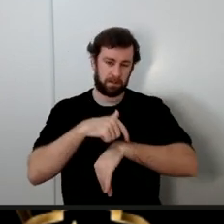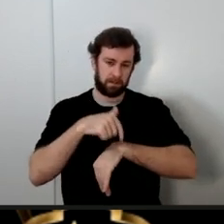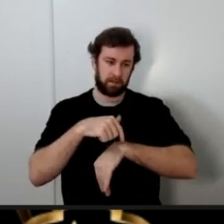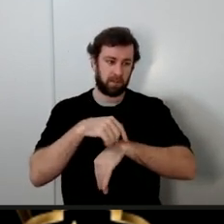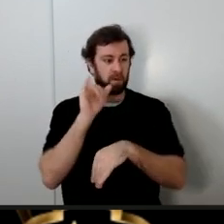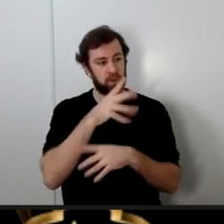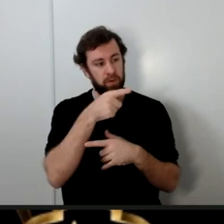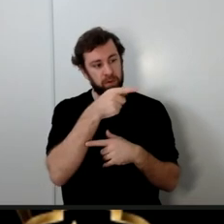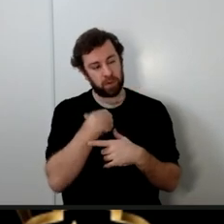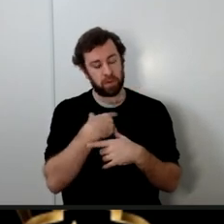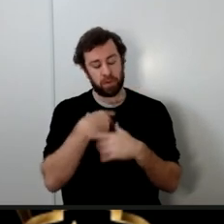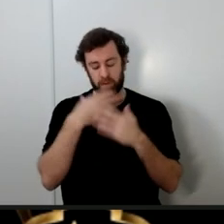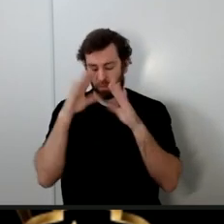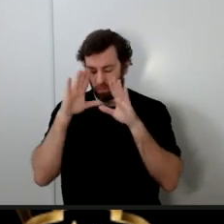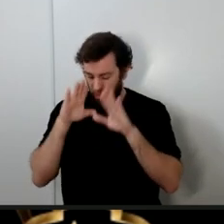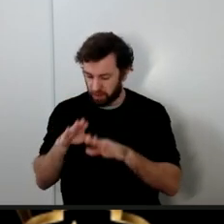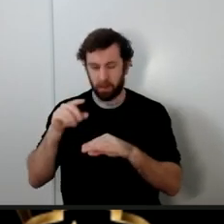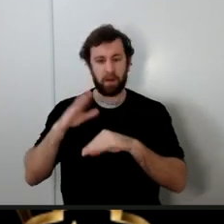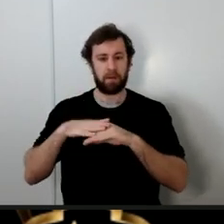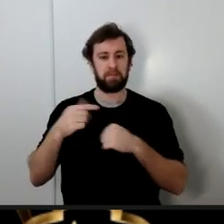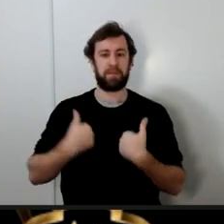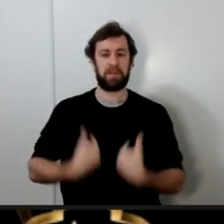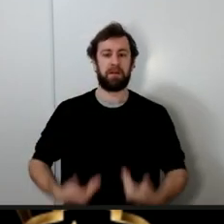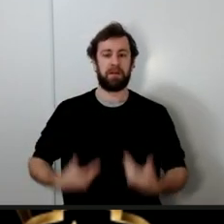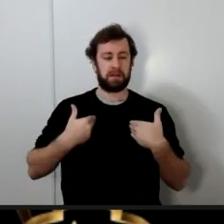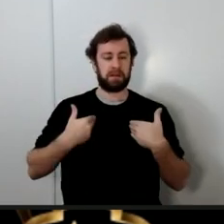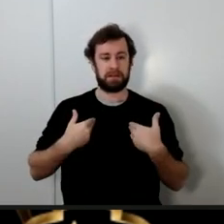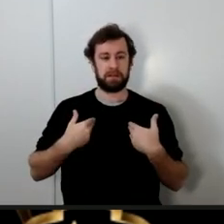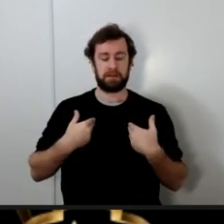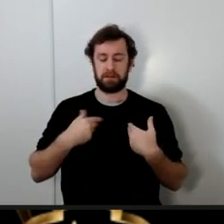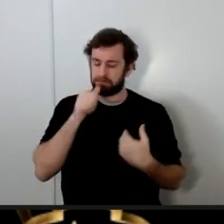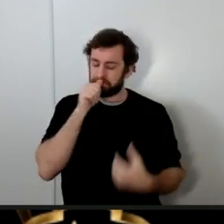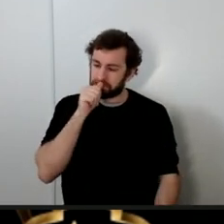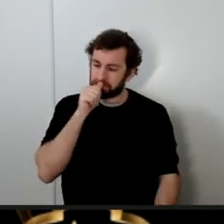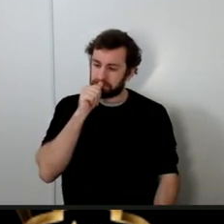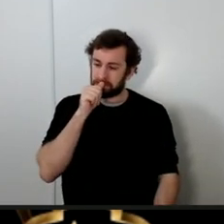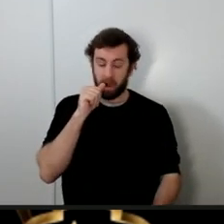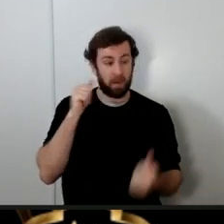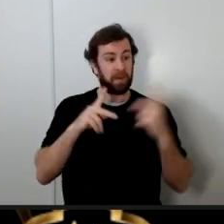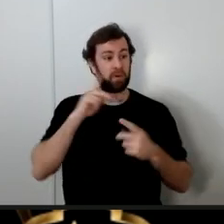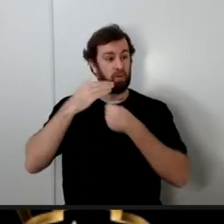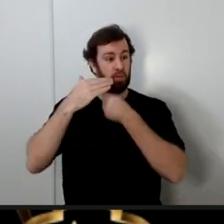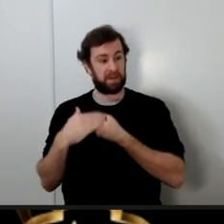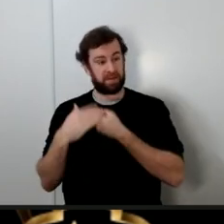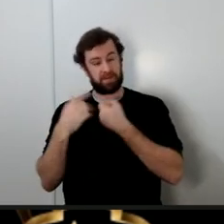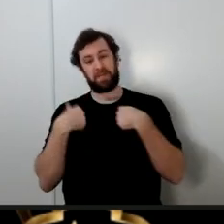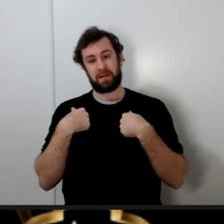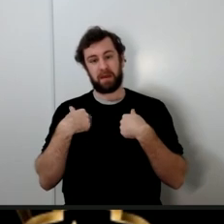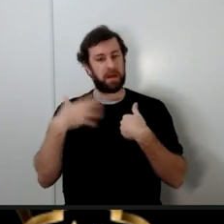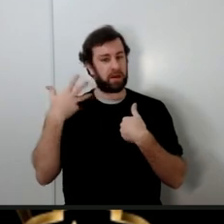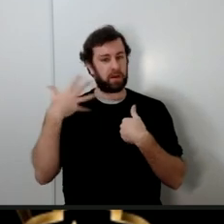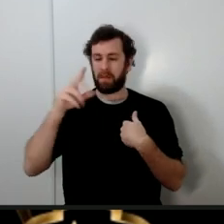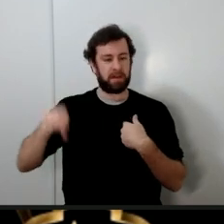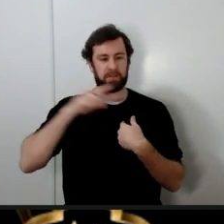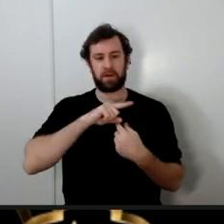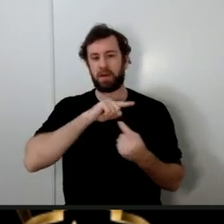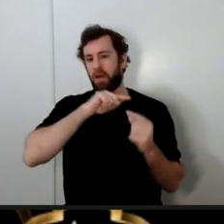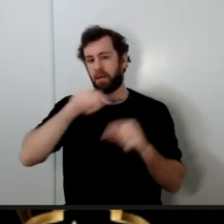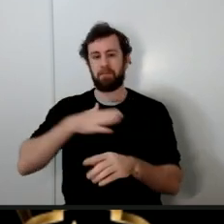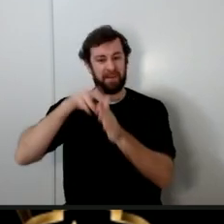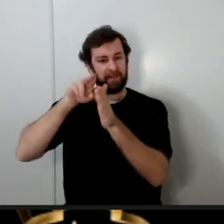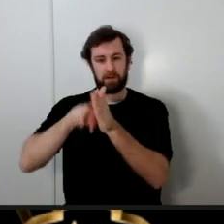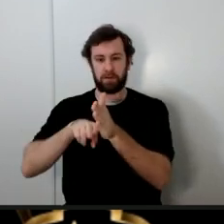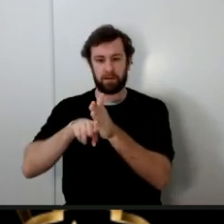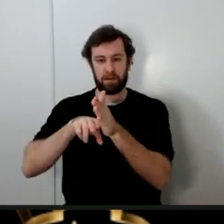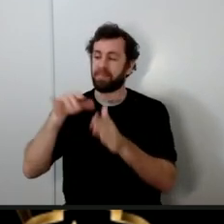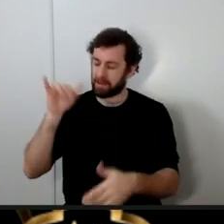secretly all those who oppressed me I do not want them to be in my funeral this is something that I make the